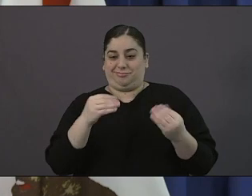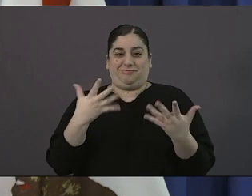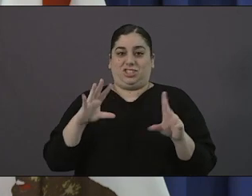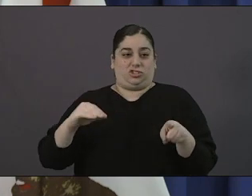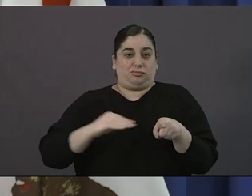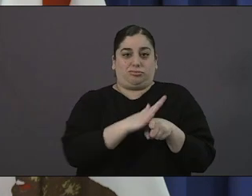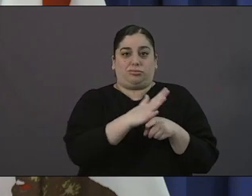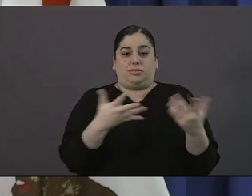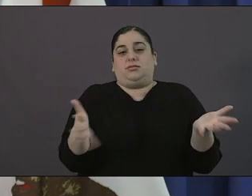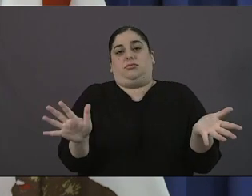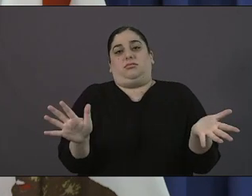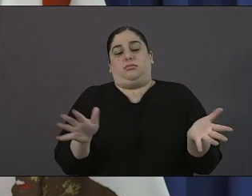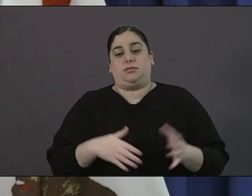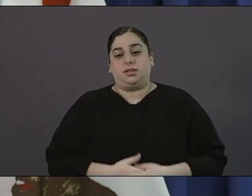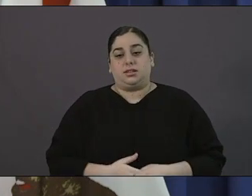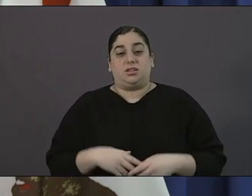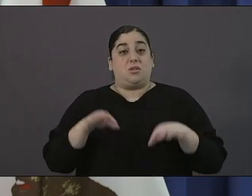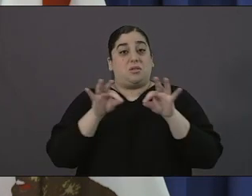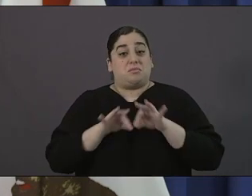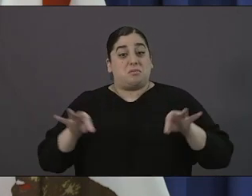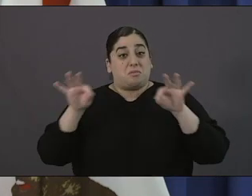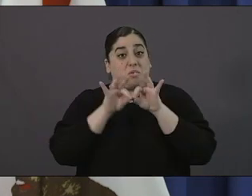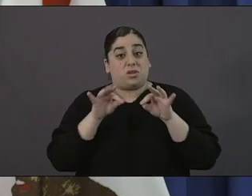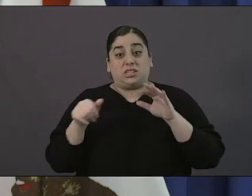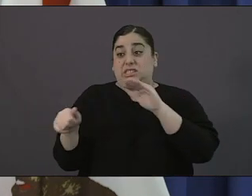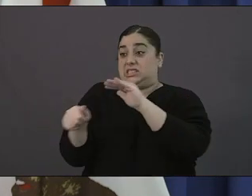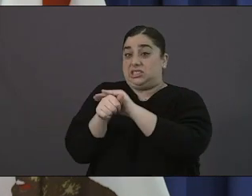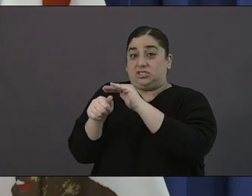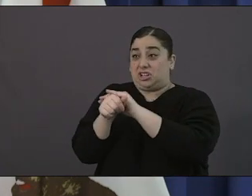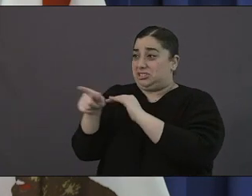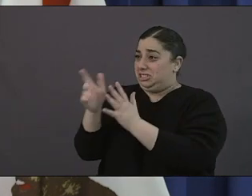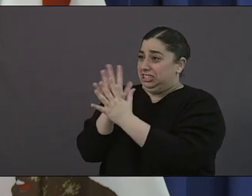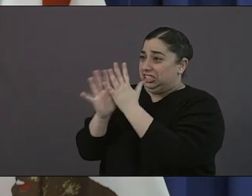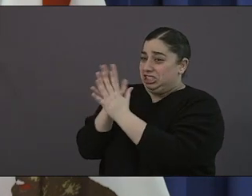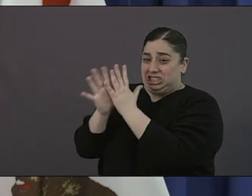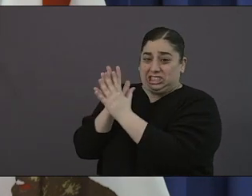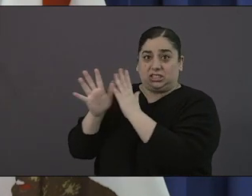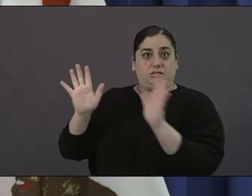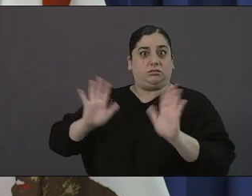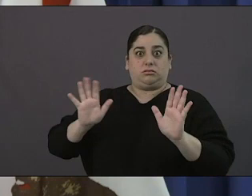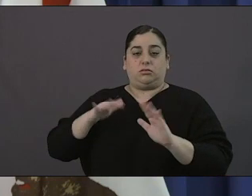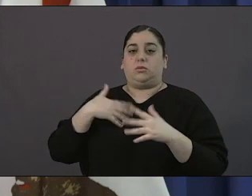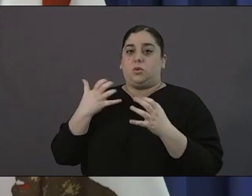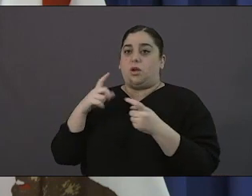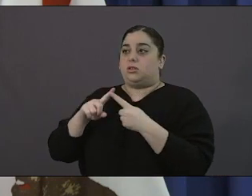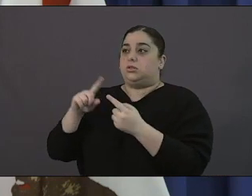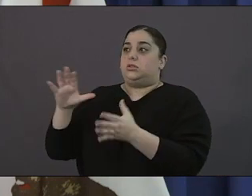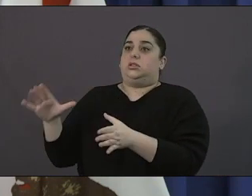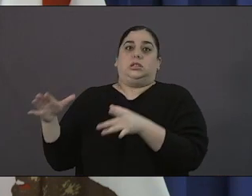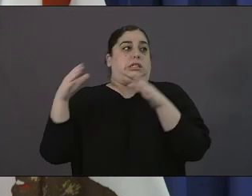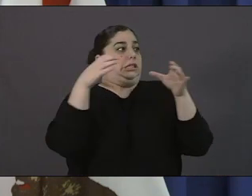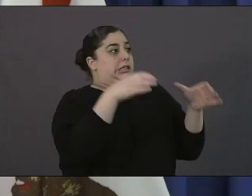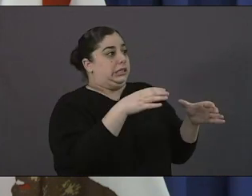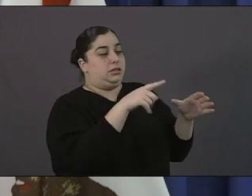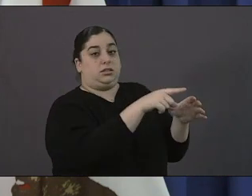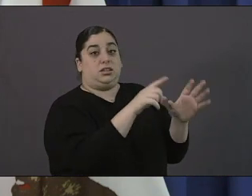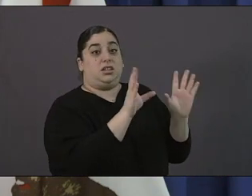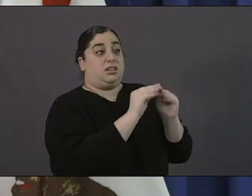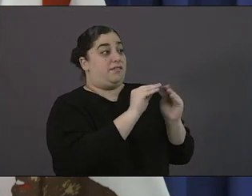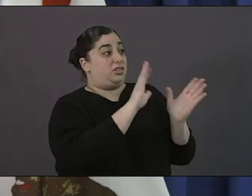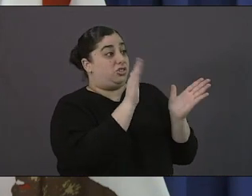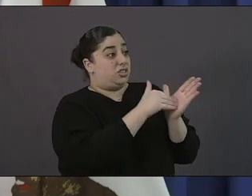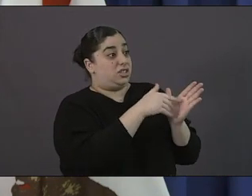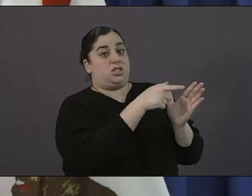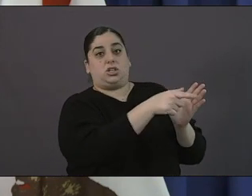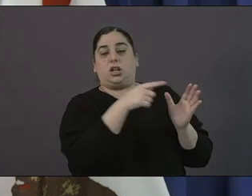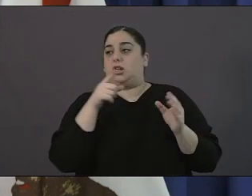shelter in order to provide the spacing that's necessary that's distancing that's necessary to keep them healthy and that has allowed us also then to be